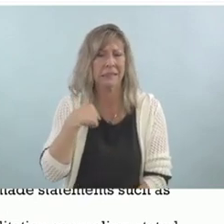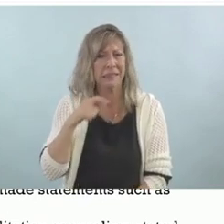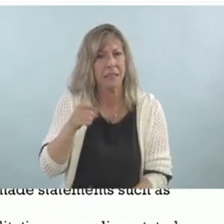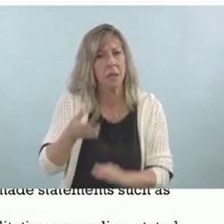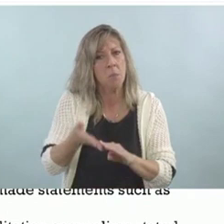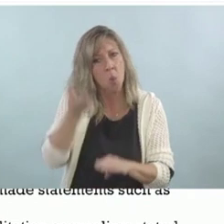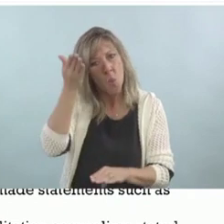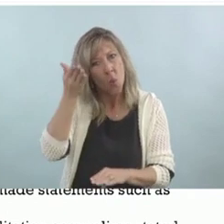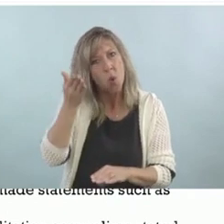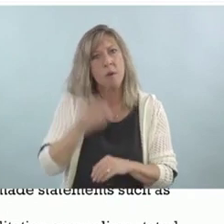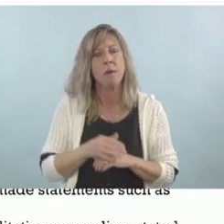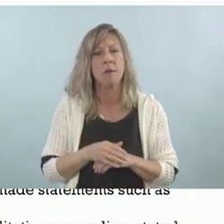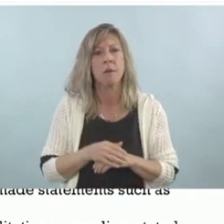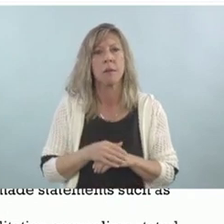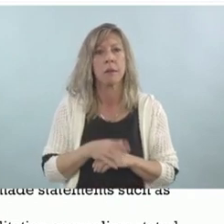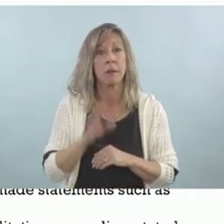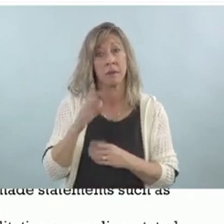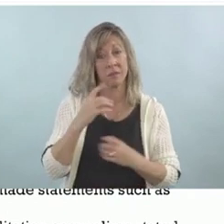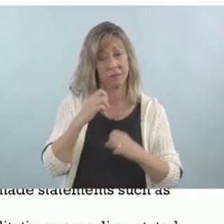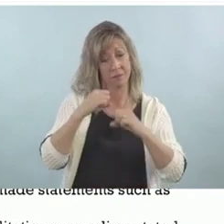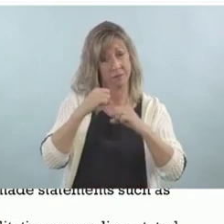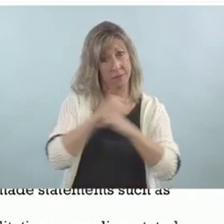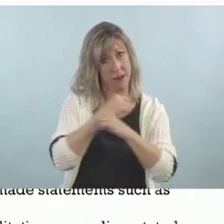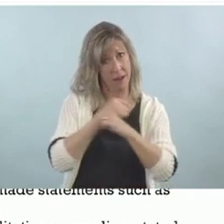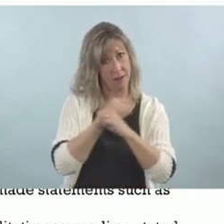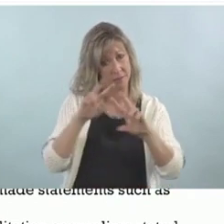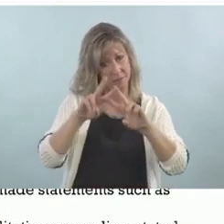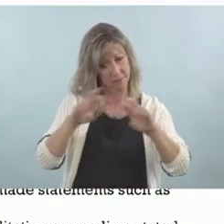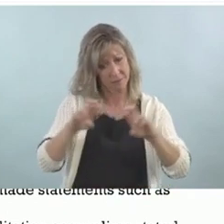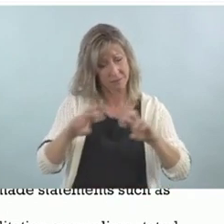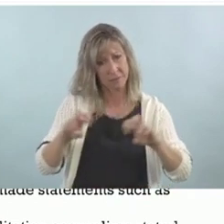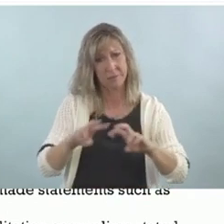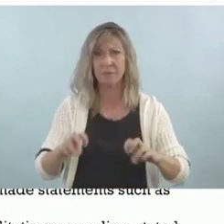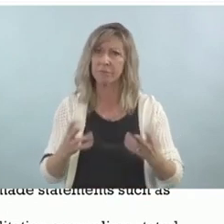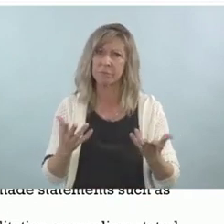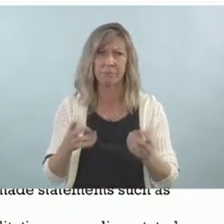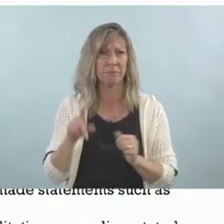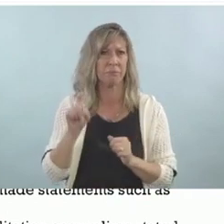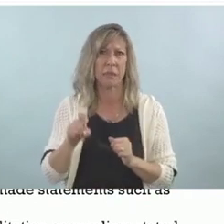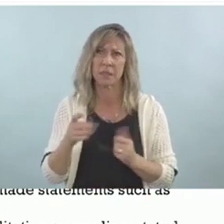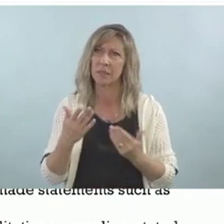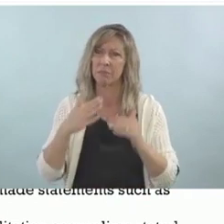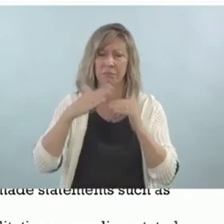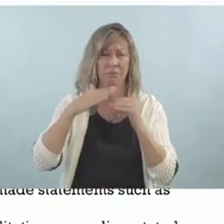When you do statistical analysis, you need to have at least 40 people.